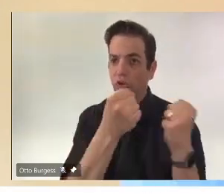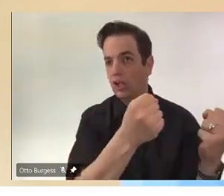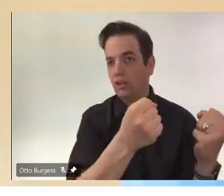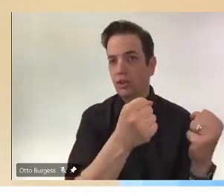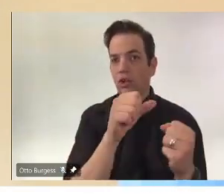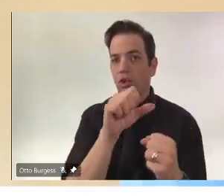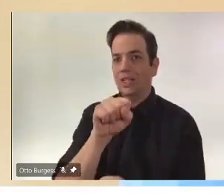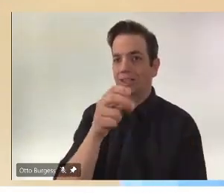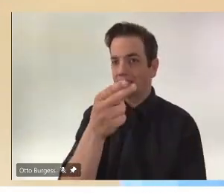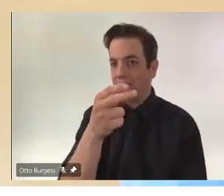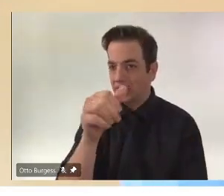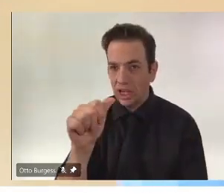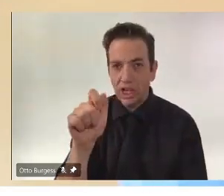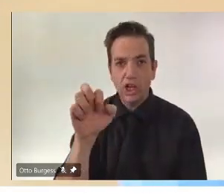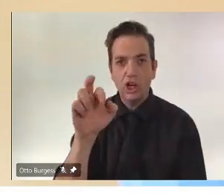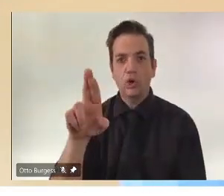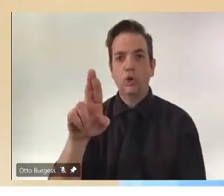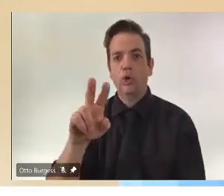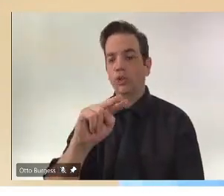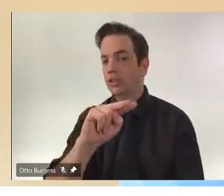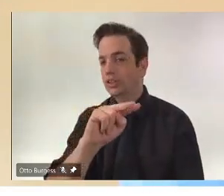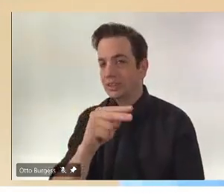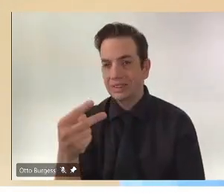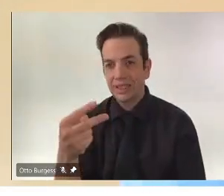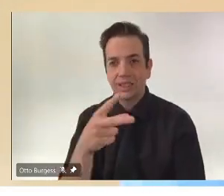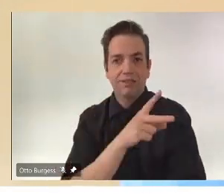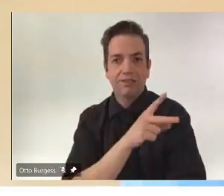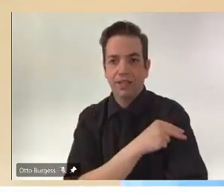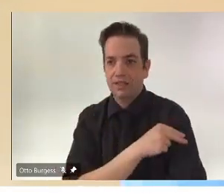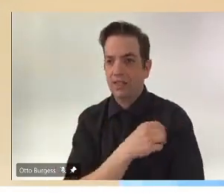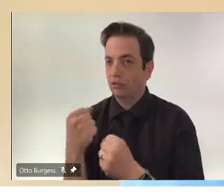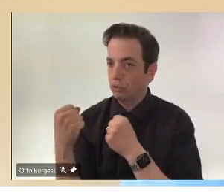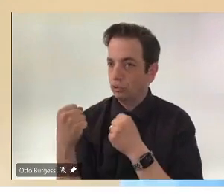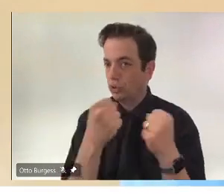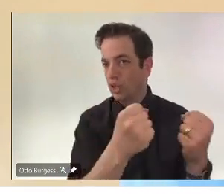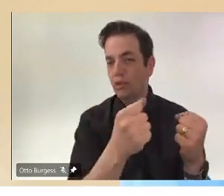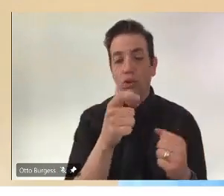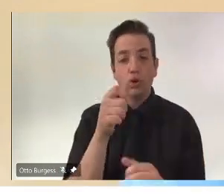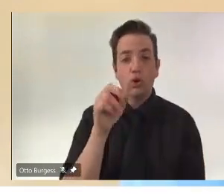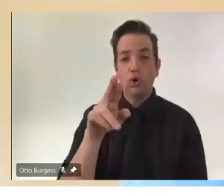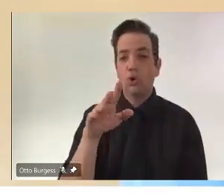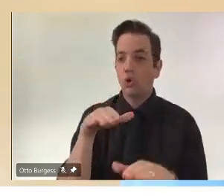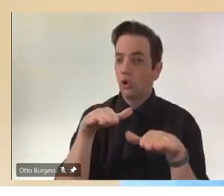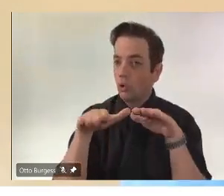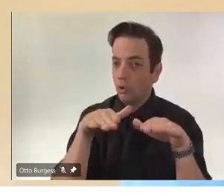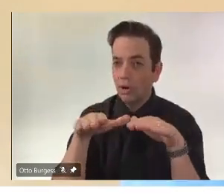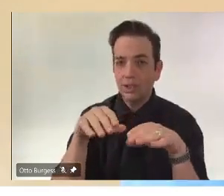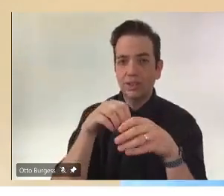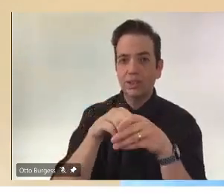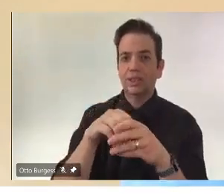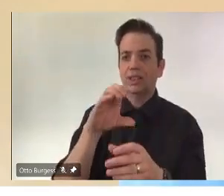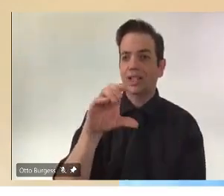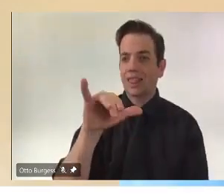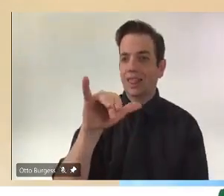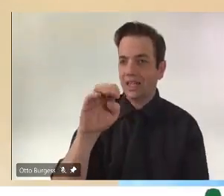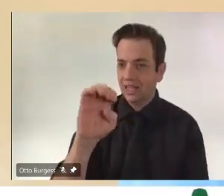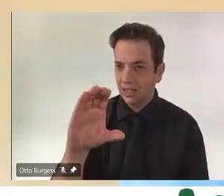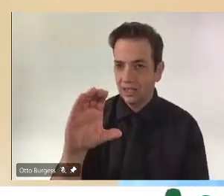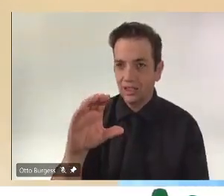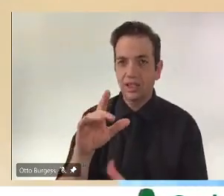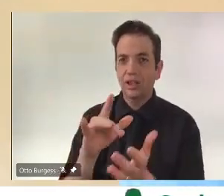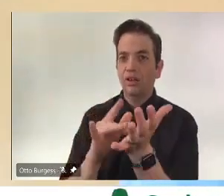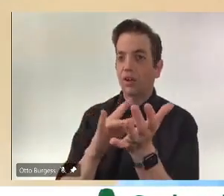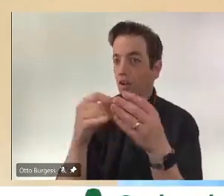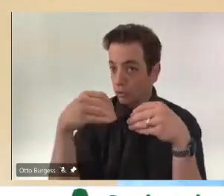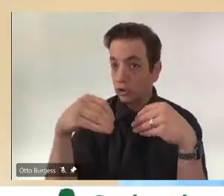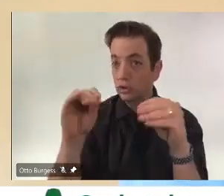or even some of the walk-in clinics. And pharmacies are already picking up appointments and have done so since they've started. And now that it's expanded